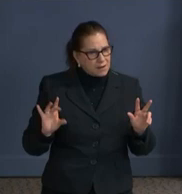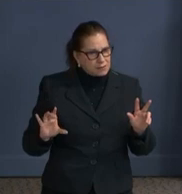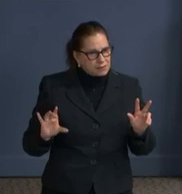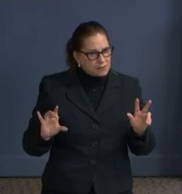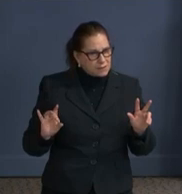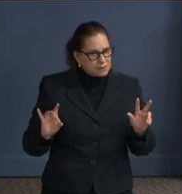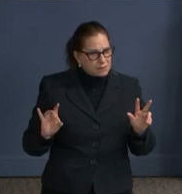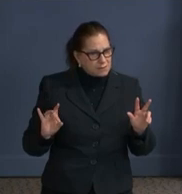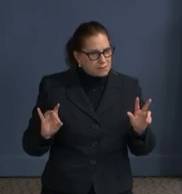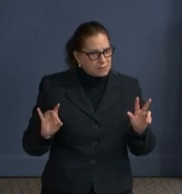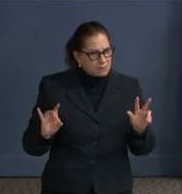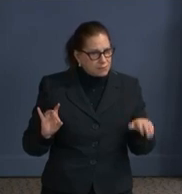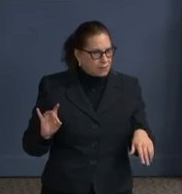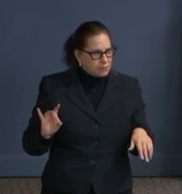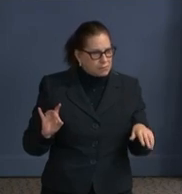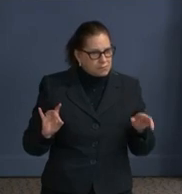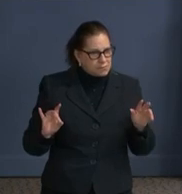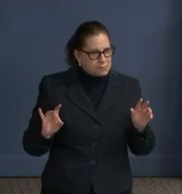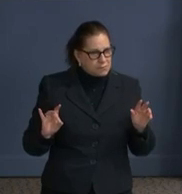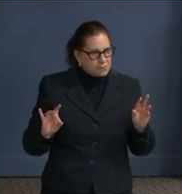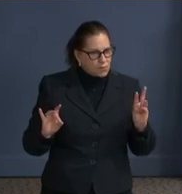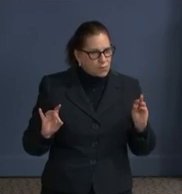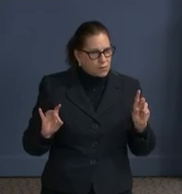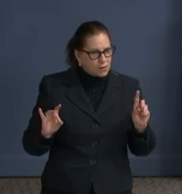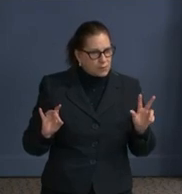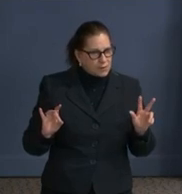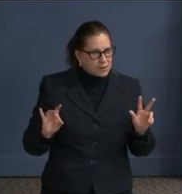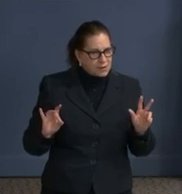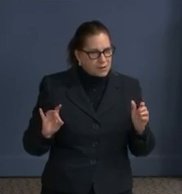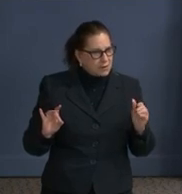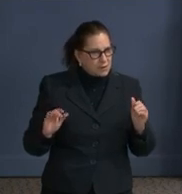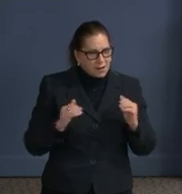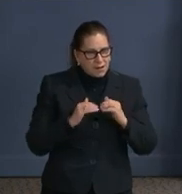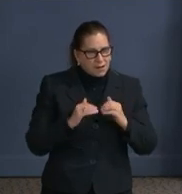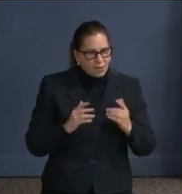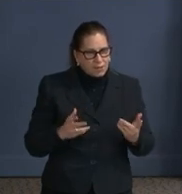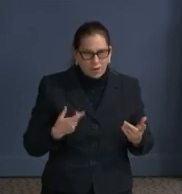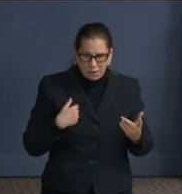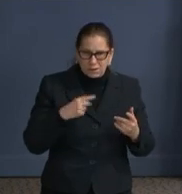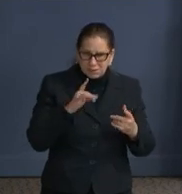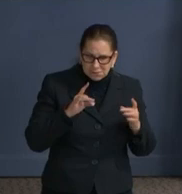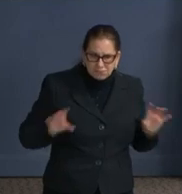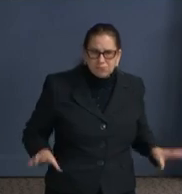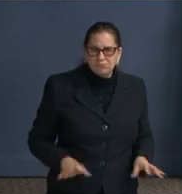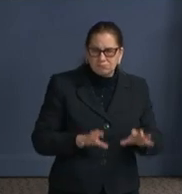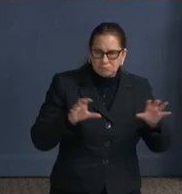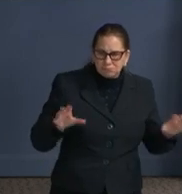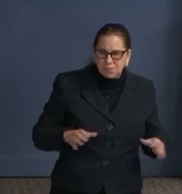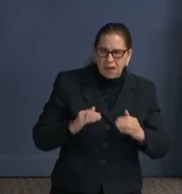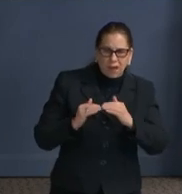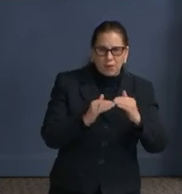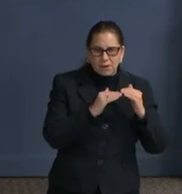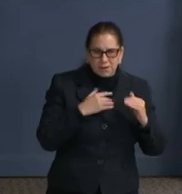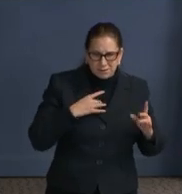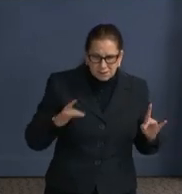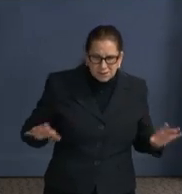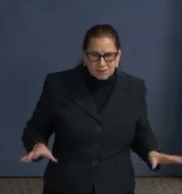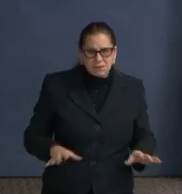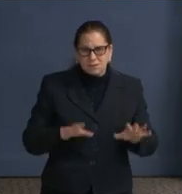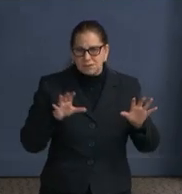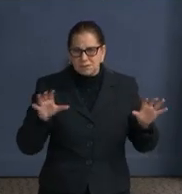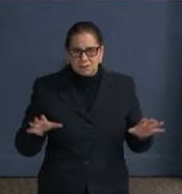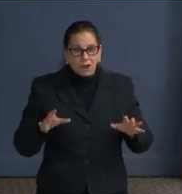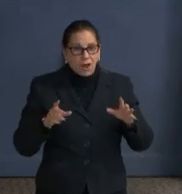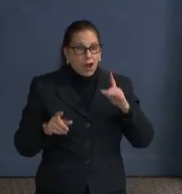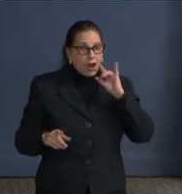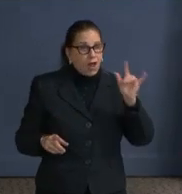the buckets and I get your best efforts to be equitable, but what people are seeing and what, you know, the perception from district